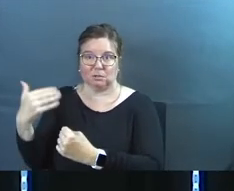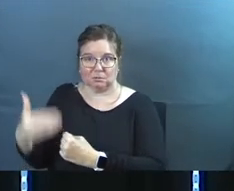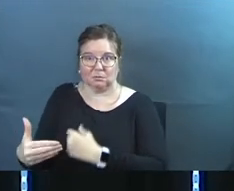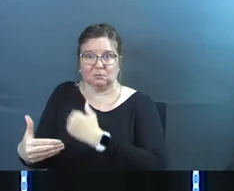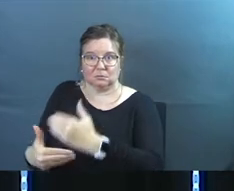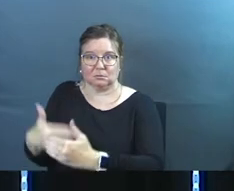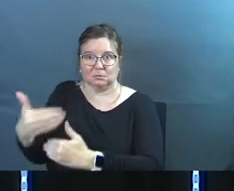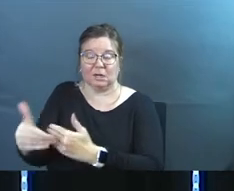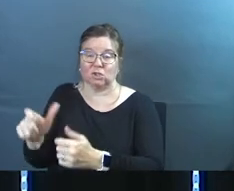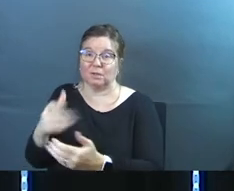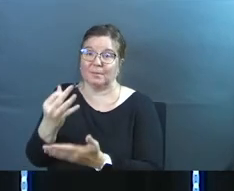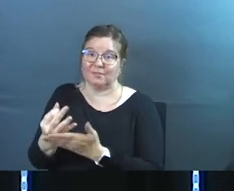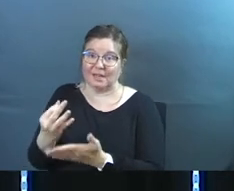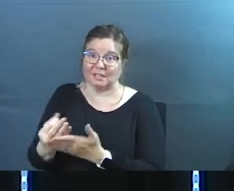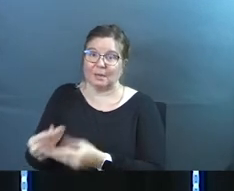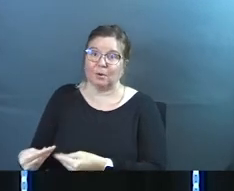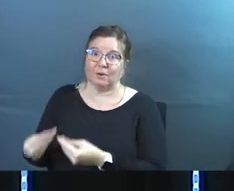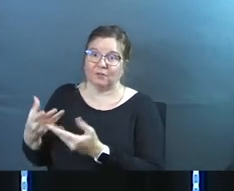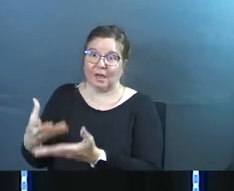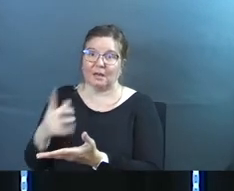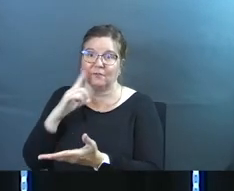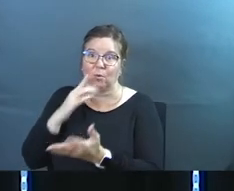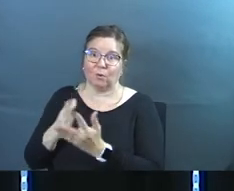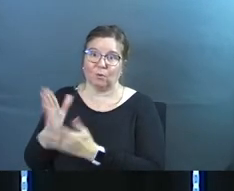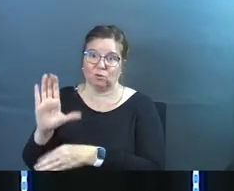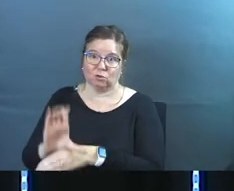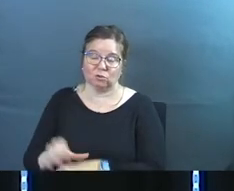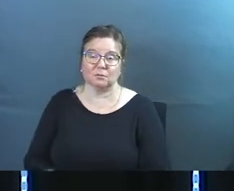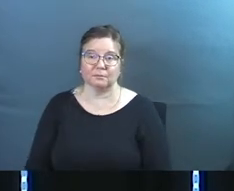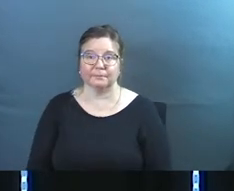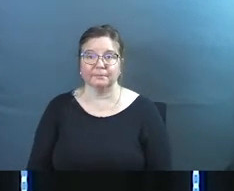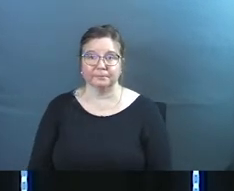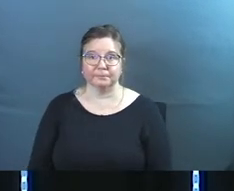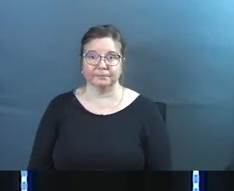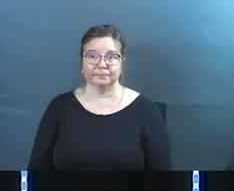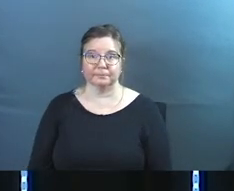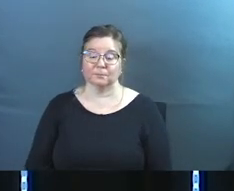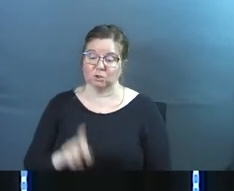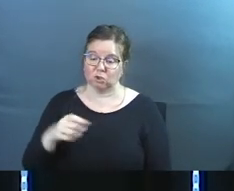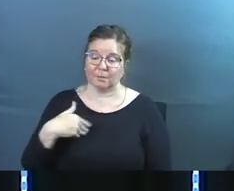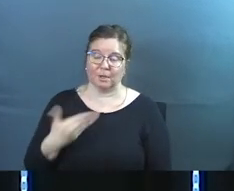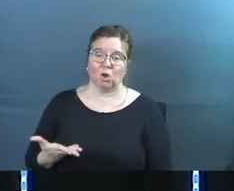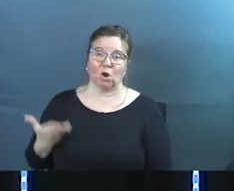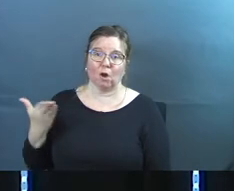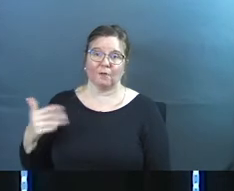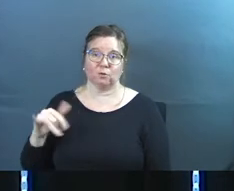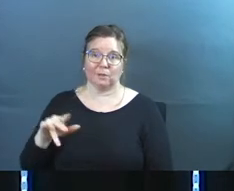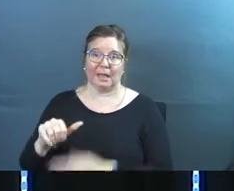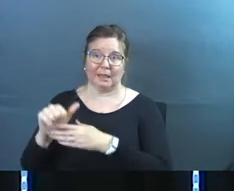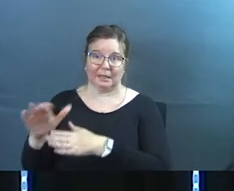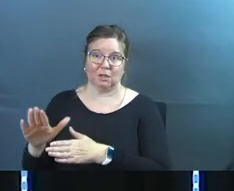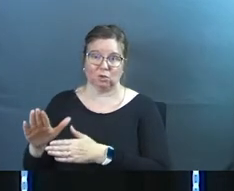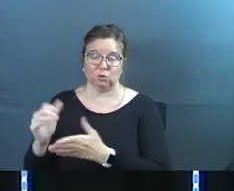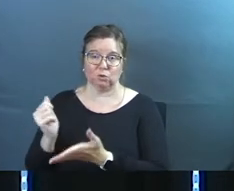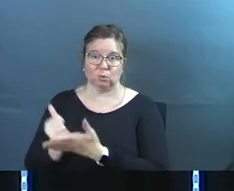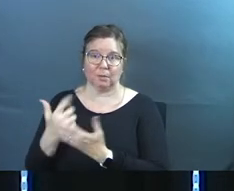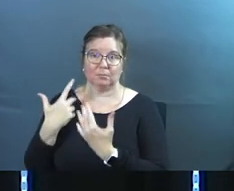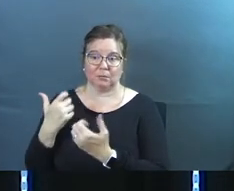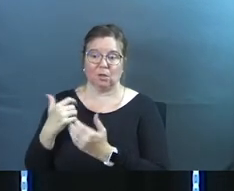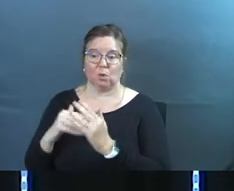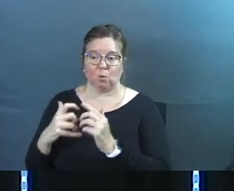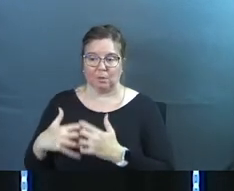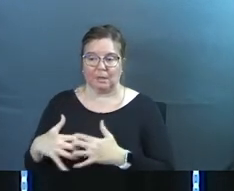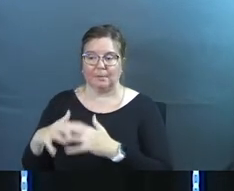and it should be financially provided for by the church should be offered to that leader the